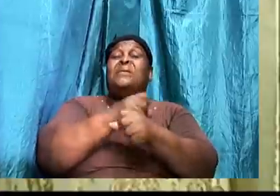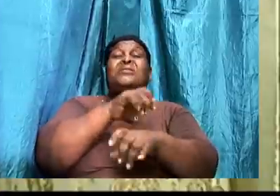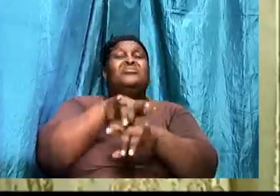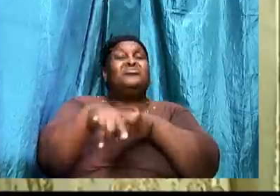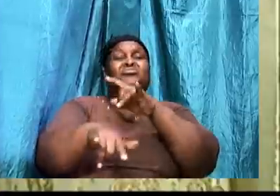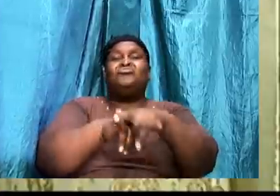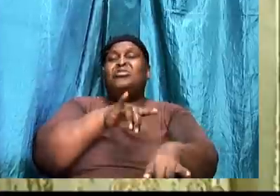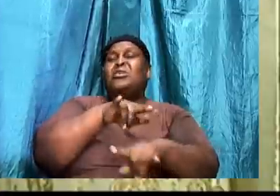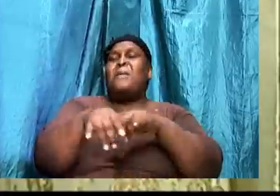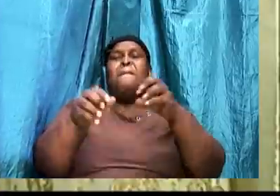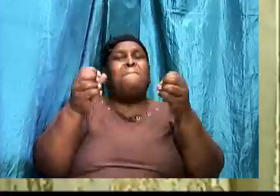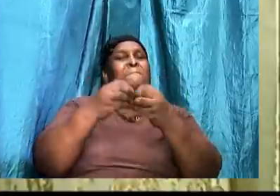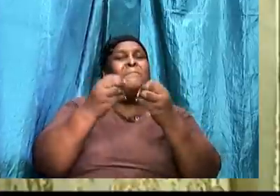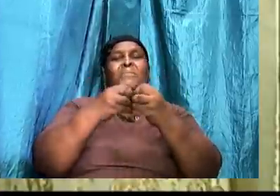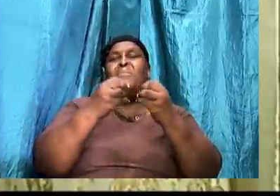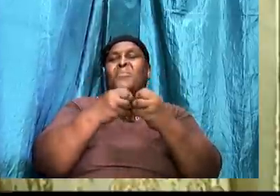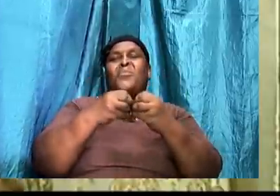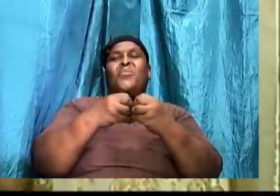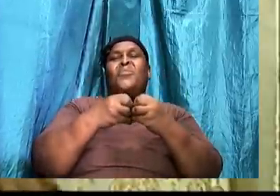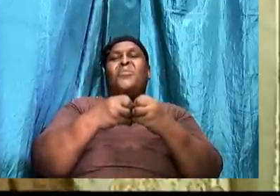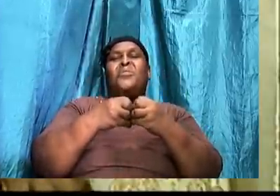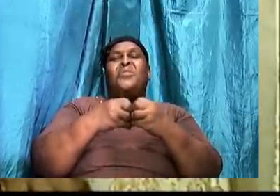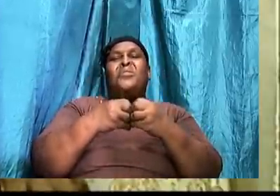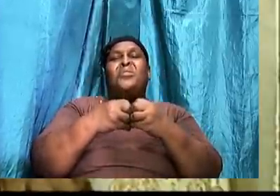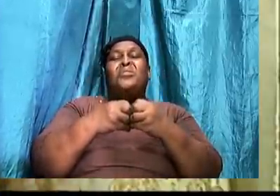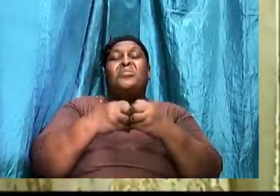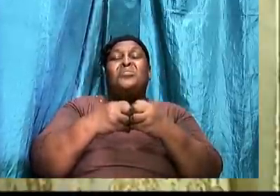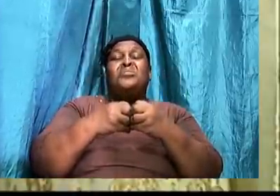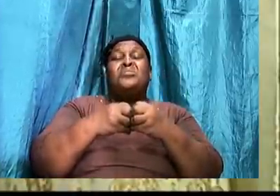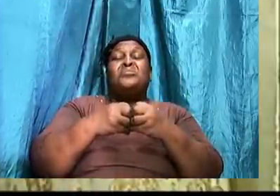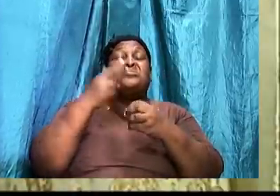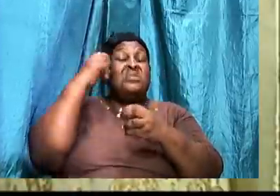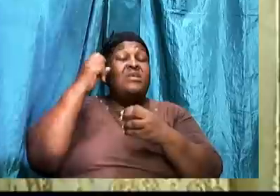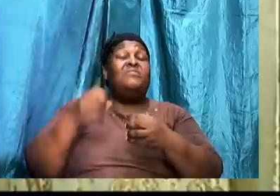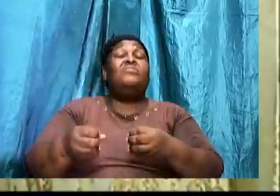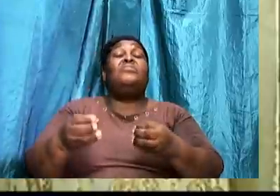come at you. When there is certain struggles.